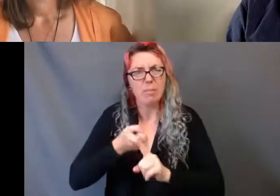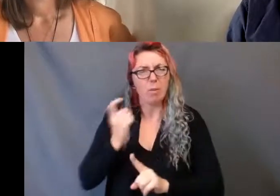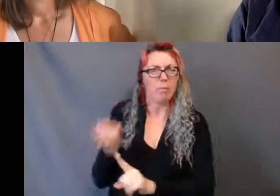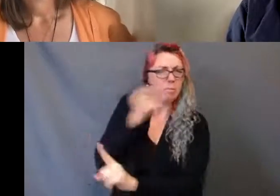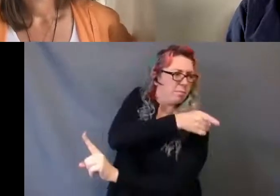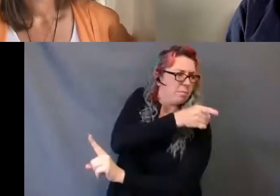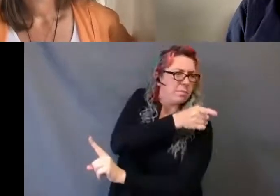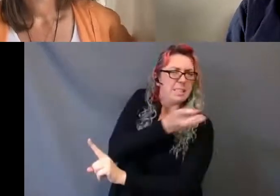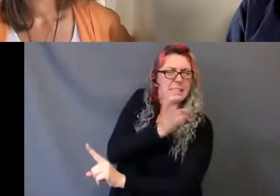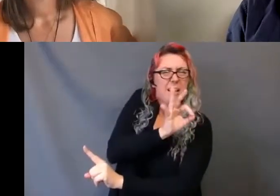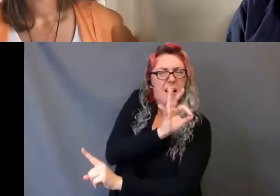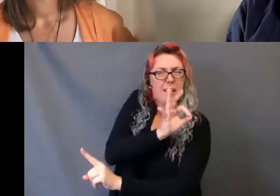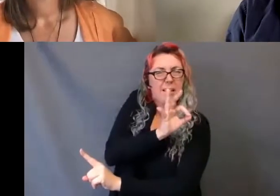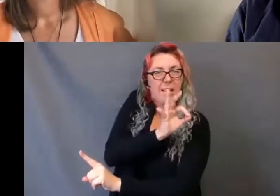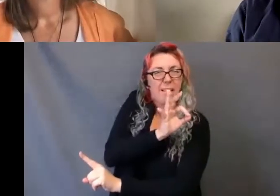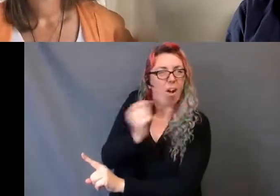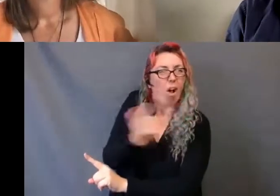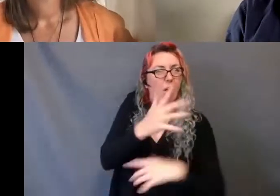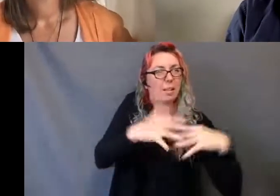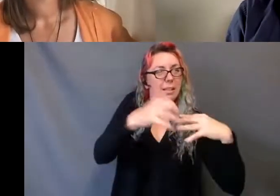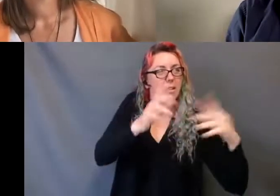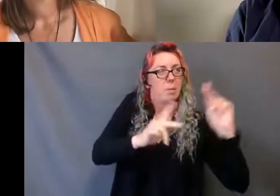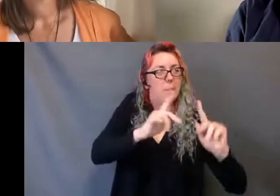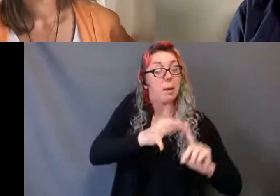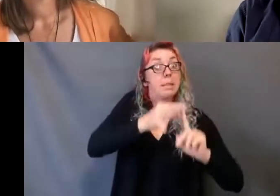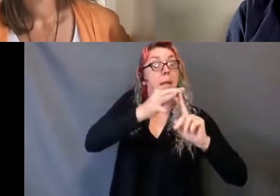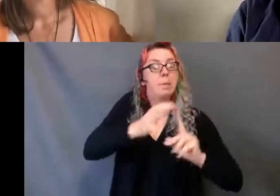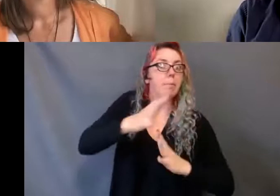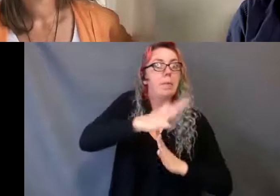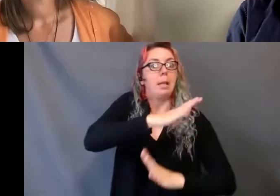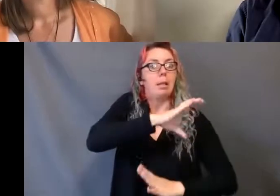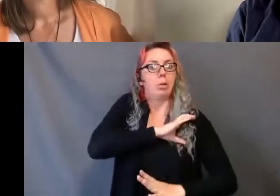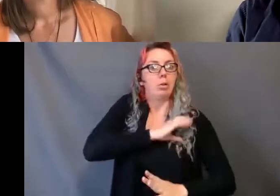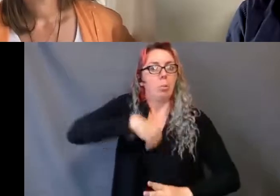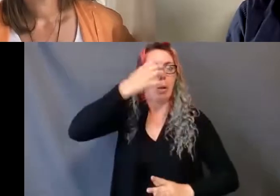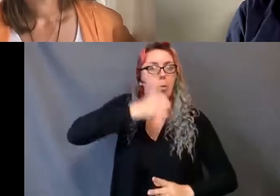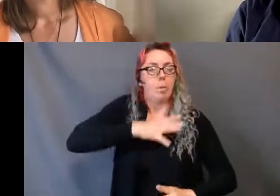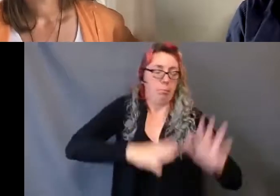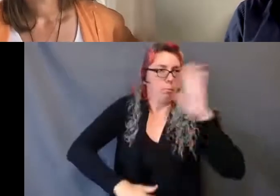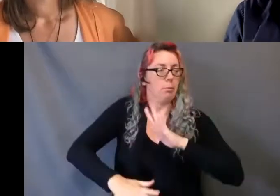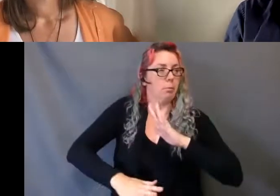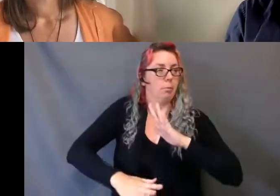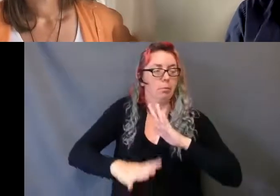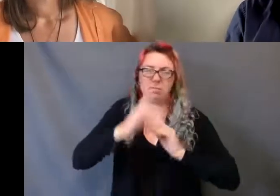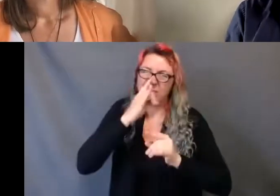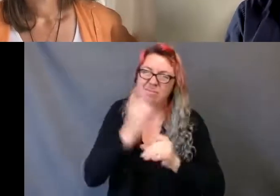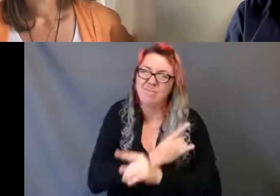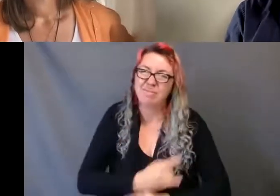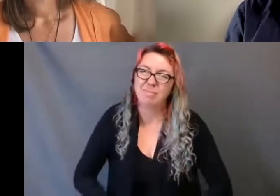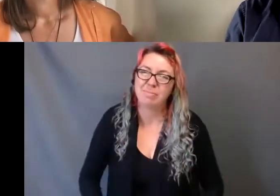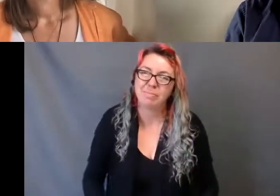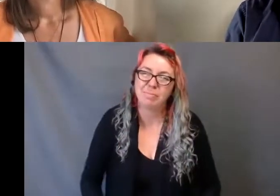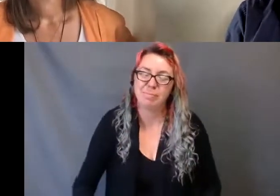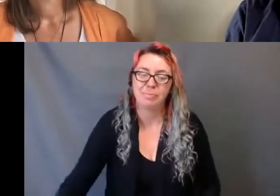Peter Hinton must be acknowledged for making it a priority to include an Indigenous play in every season of his tenure as Artistic Director of English Theatre